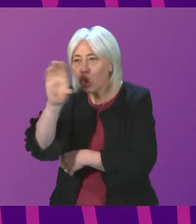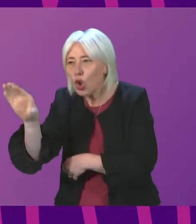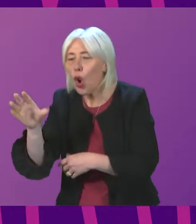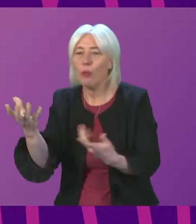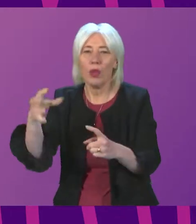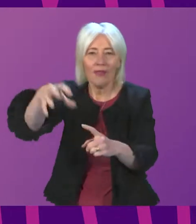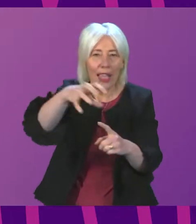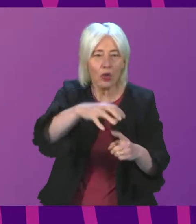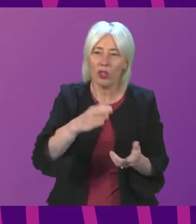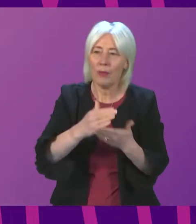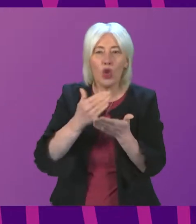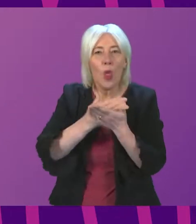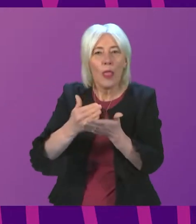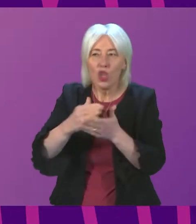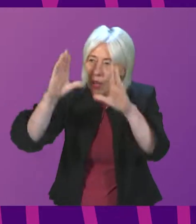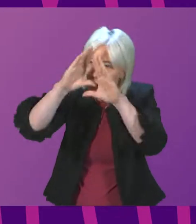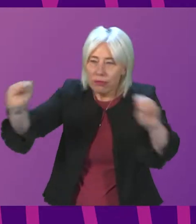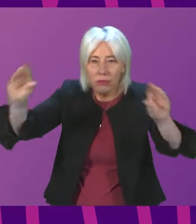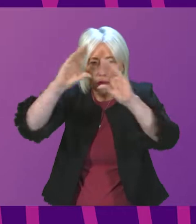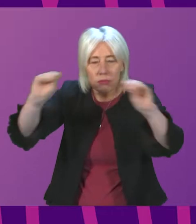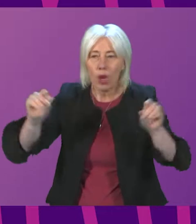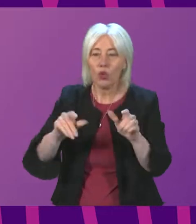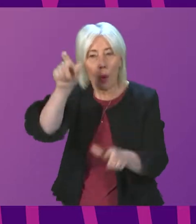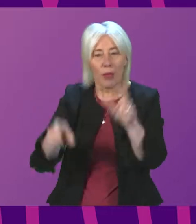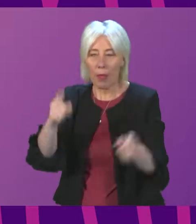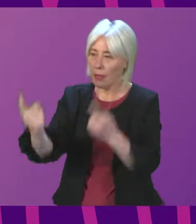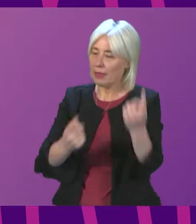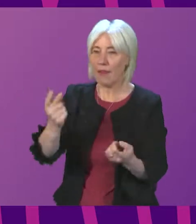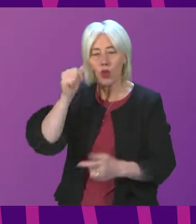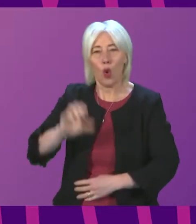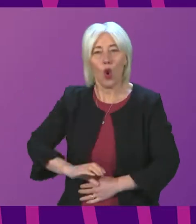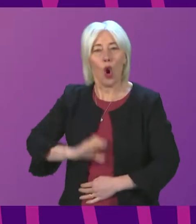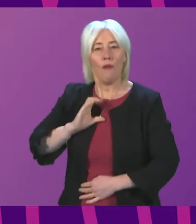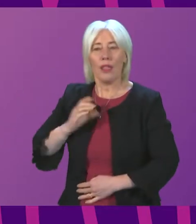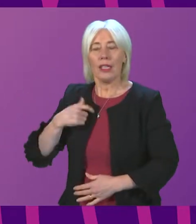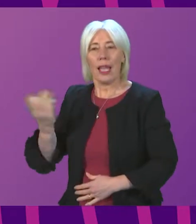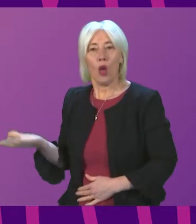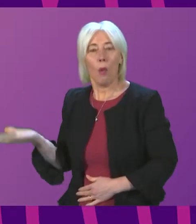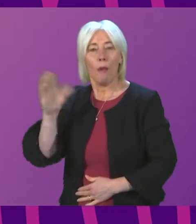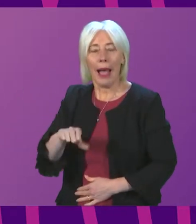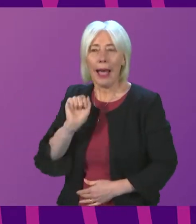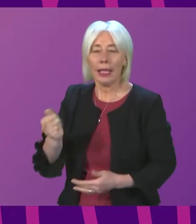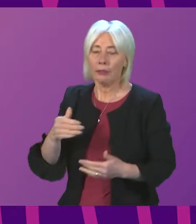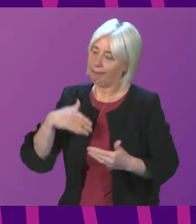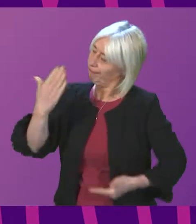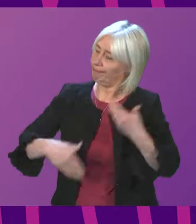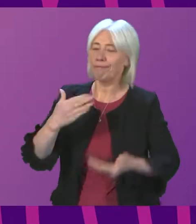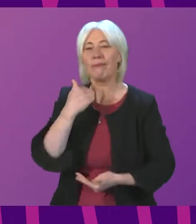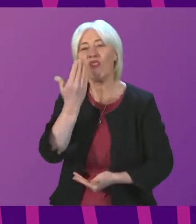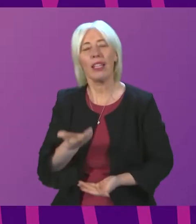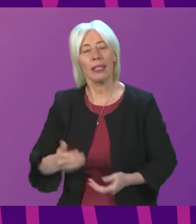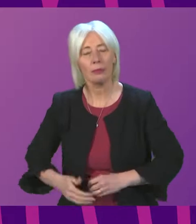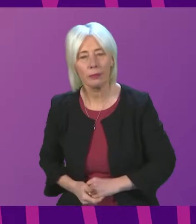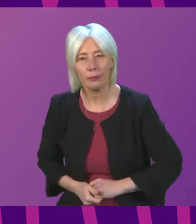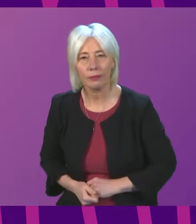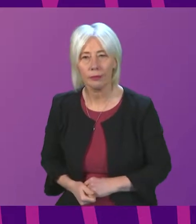to share the messaging so that consumers have the confidence to return to going about their daily lives? The First